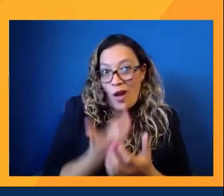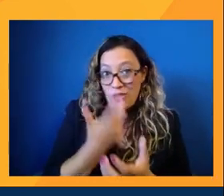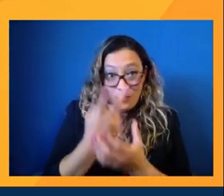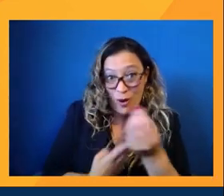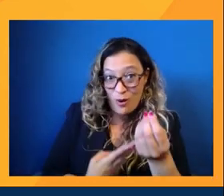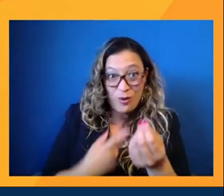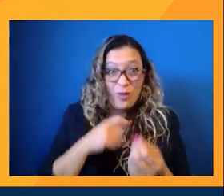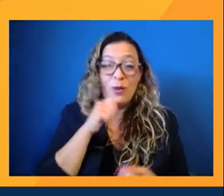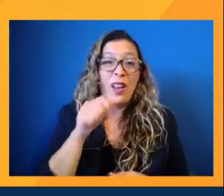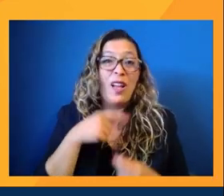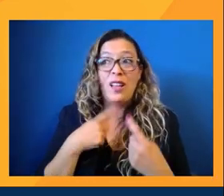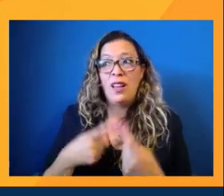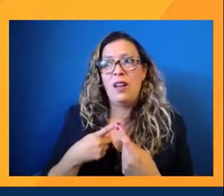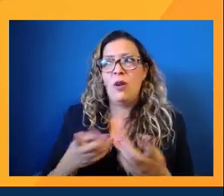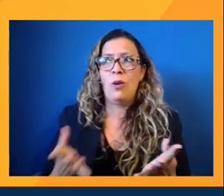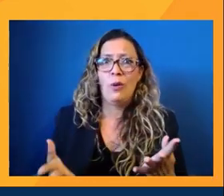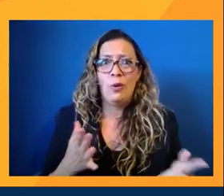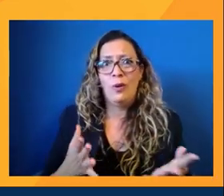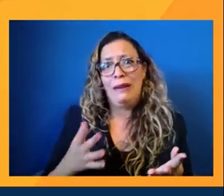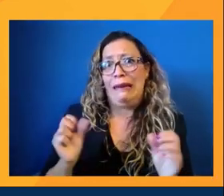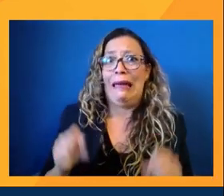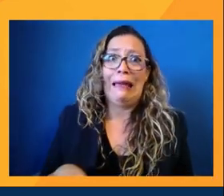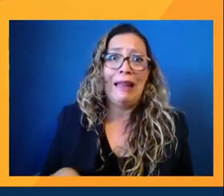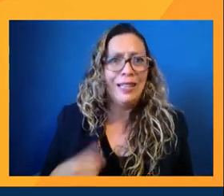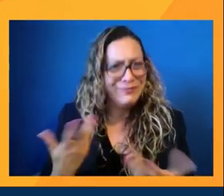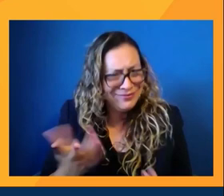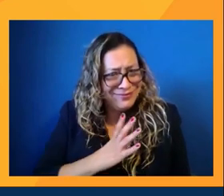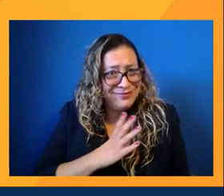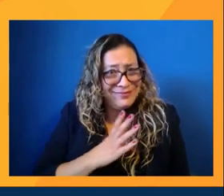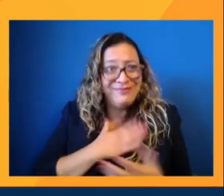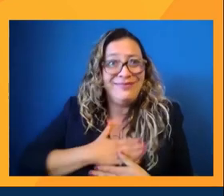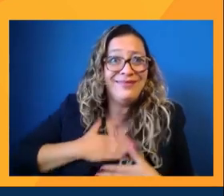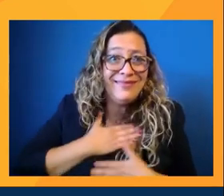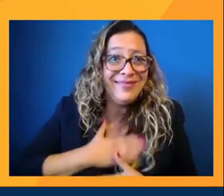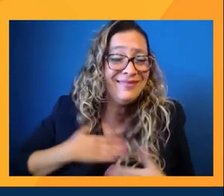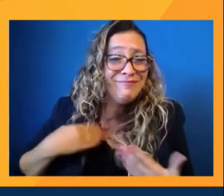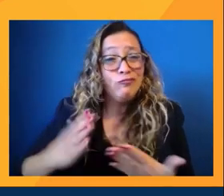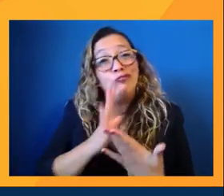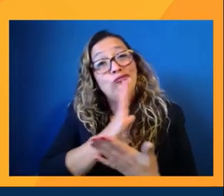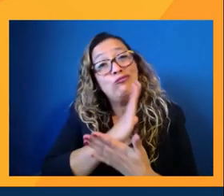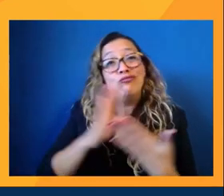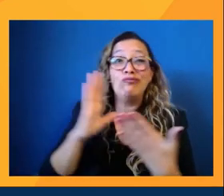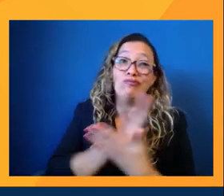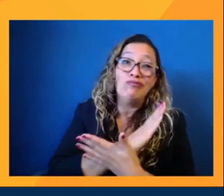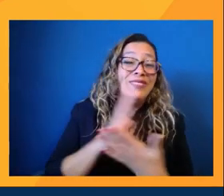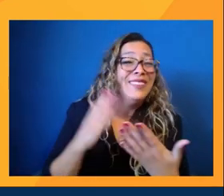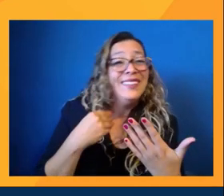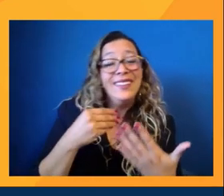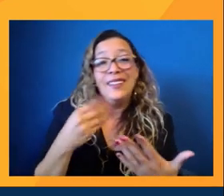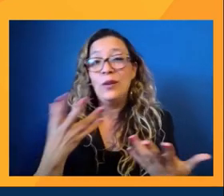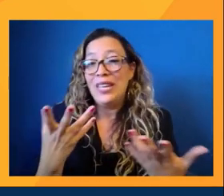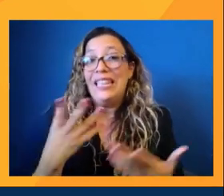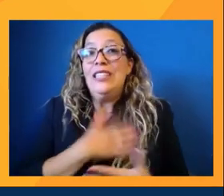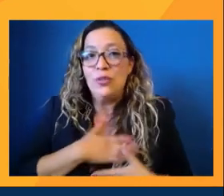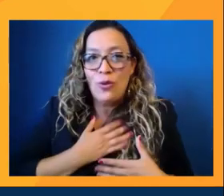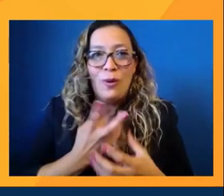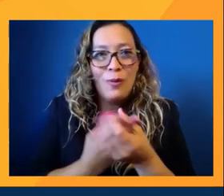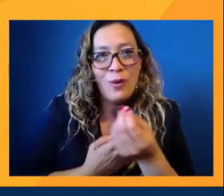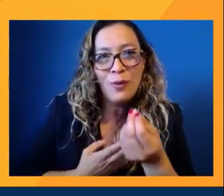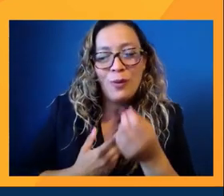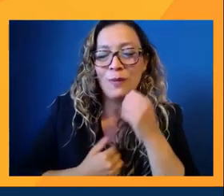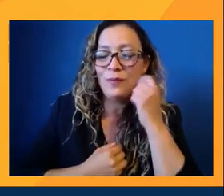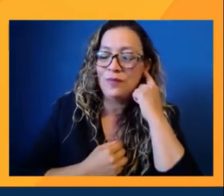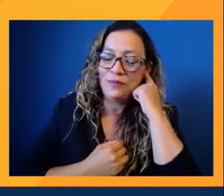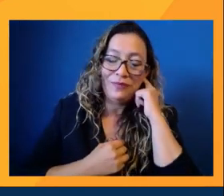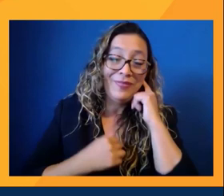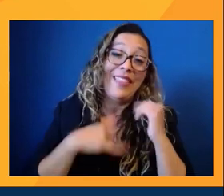like struggling with it. We're going in and out of it. And it's, it's fluid for us. It's, it's all the, you know, at the same time, but that